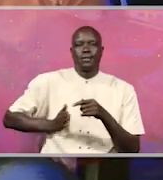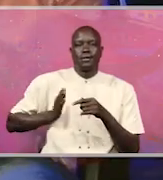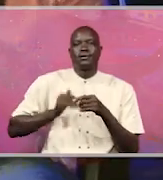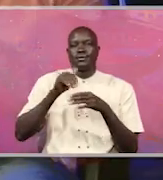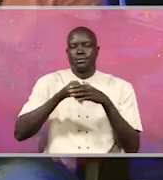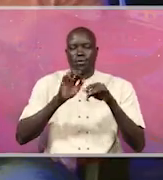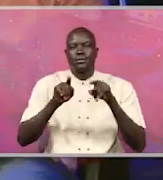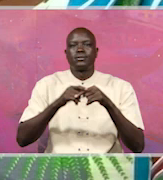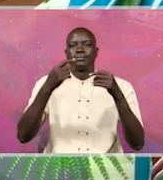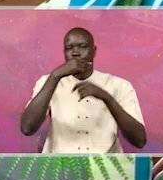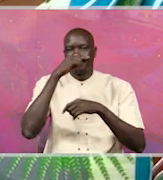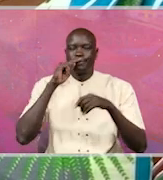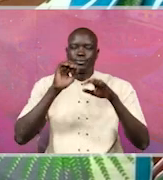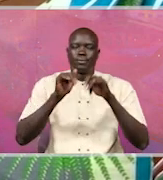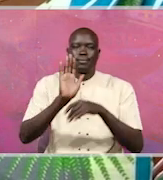Office of the President.